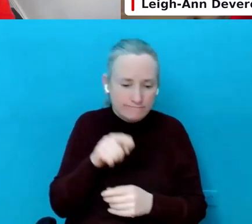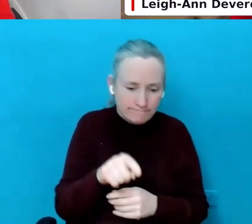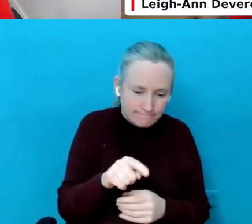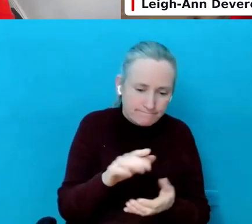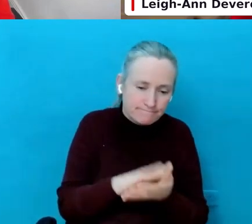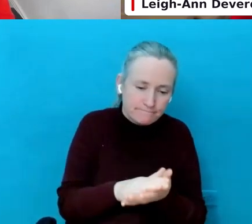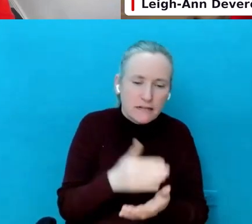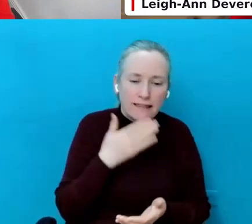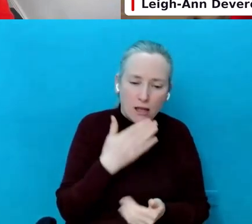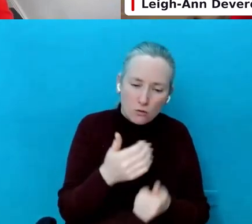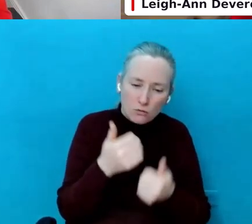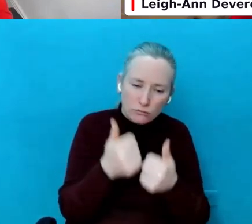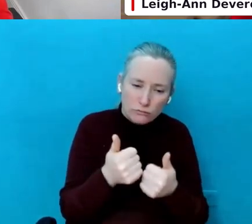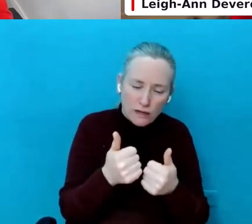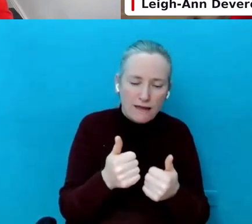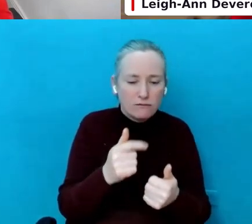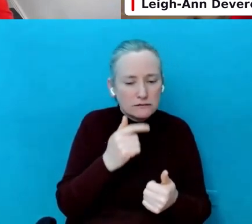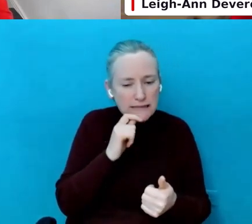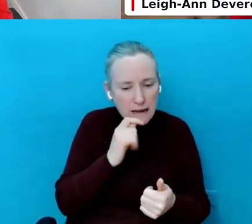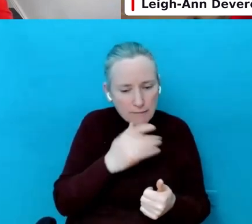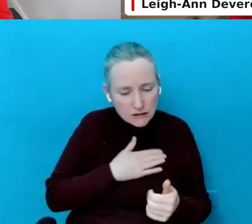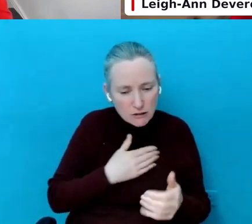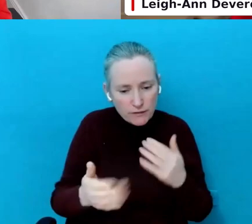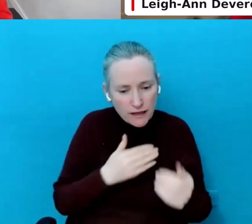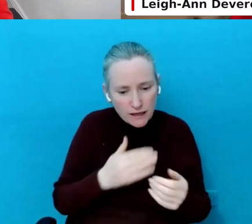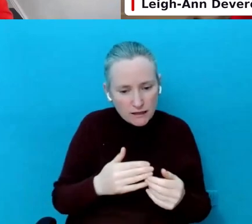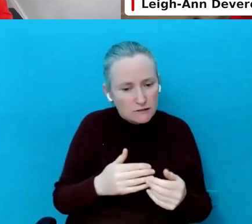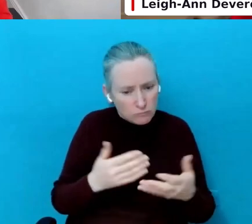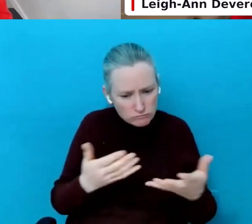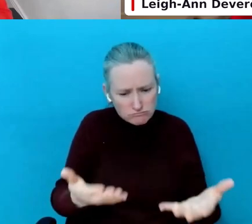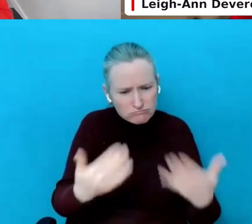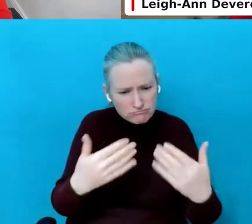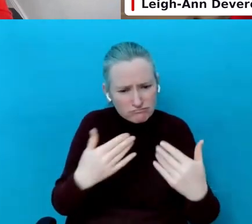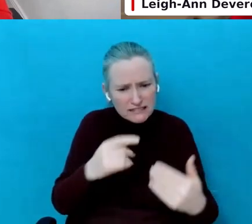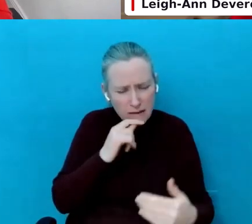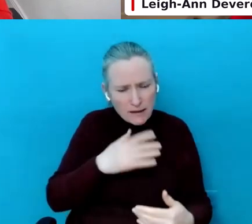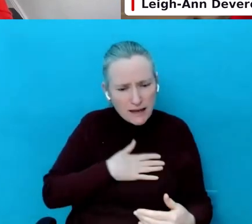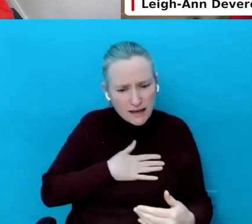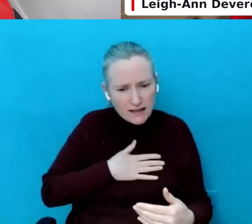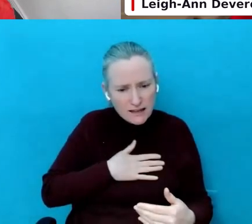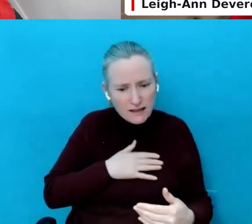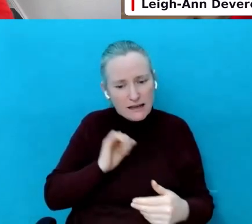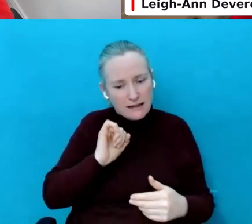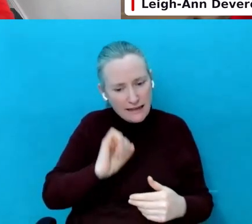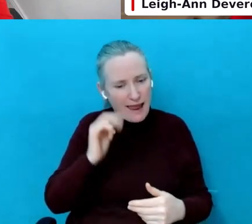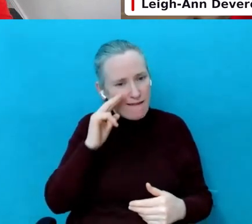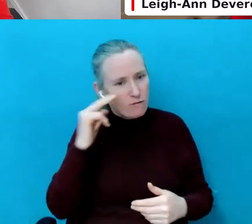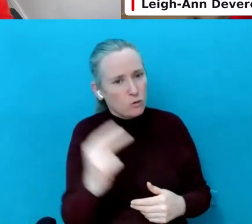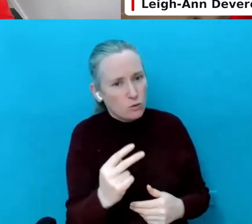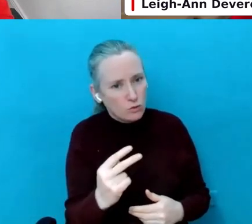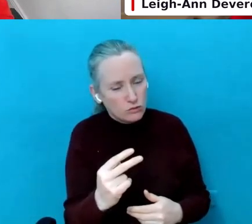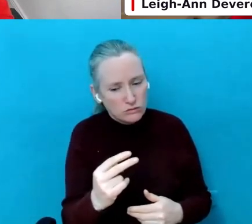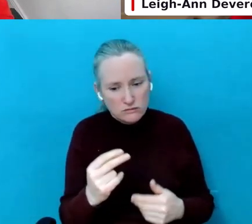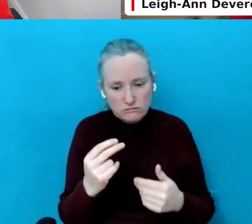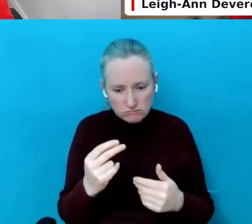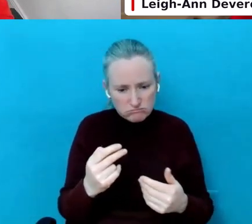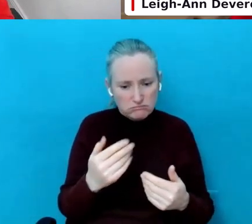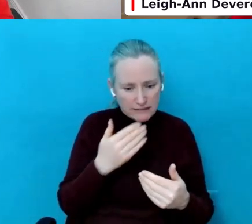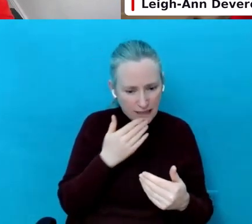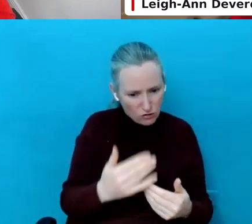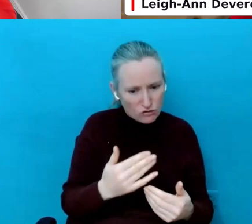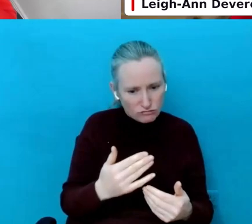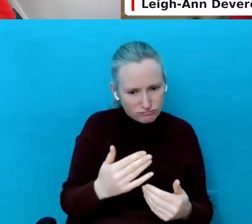Whenever they tell you something that you can tell it's something big. If they're telling you, from their perspective, thank them for it.